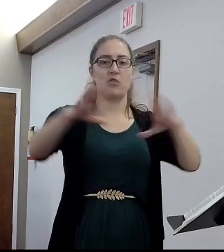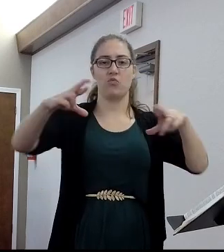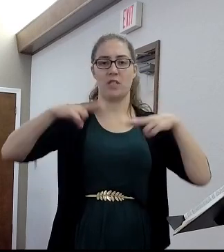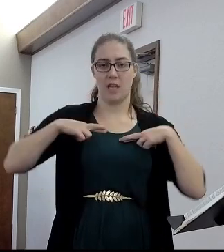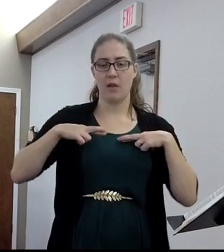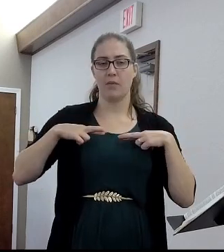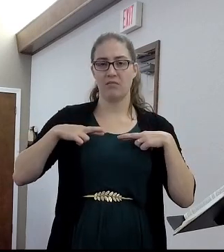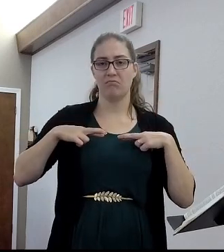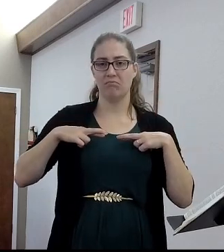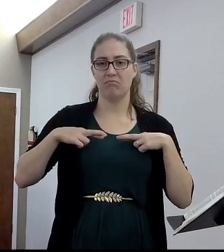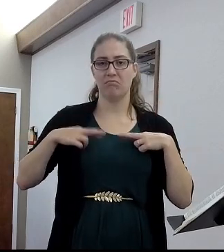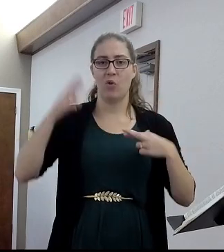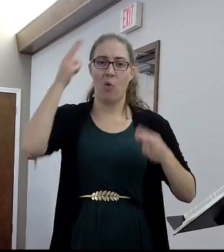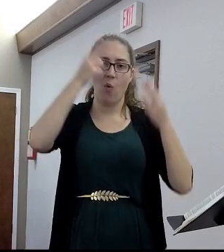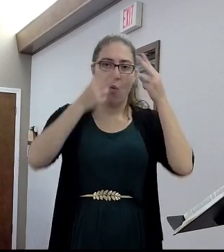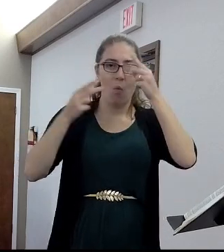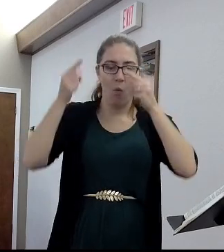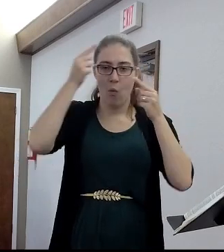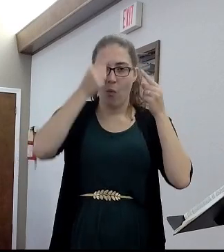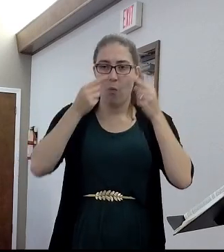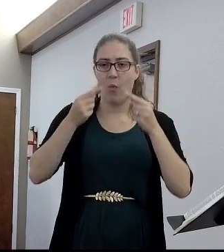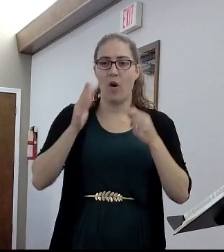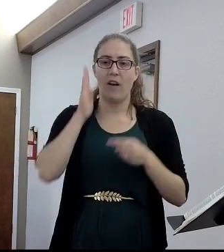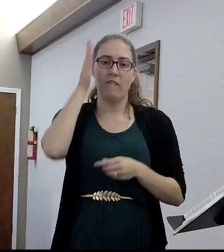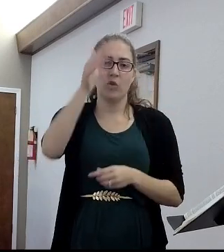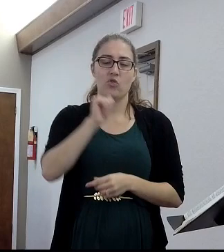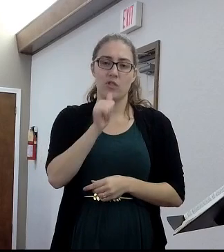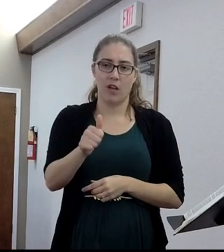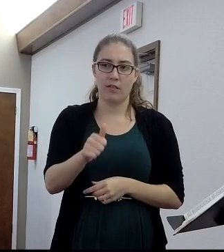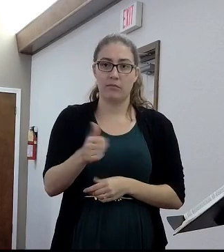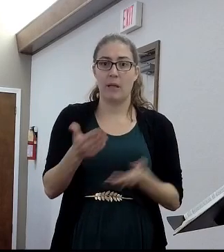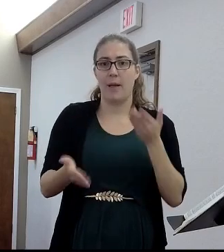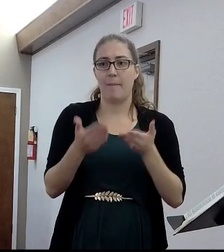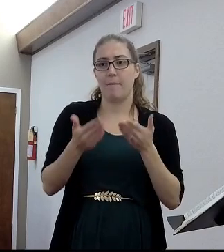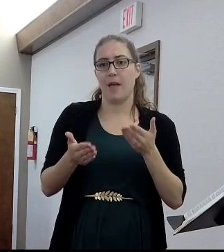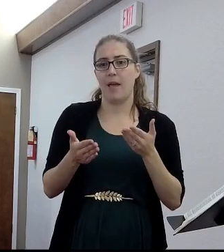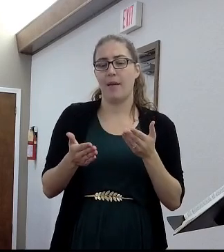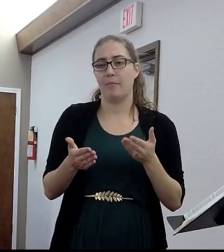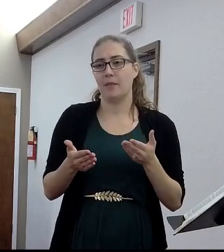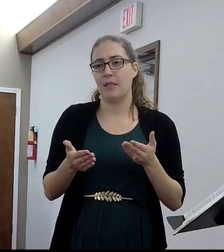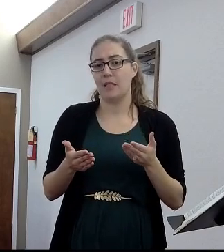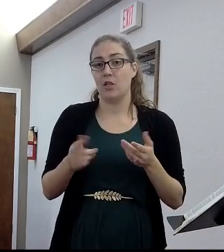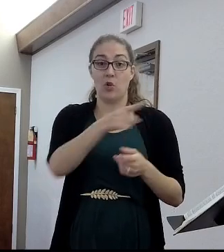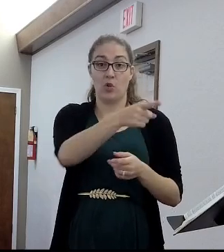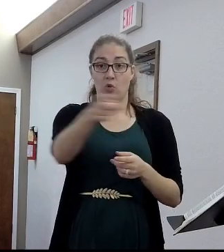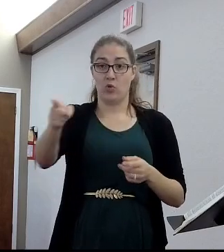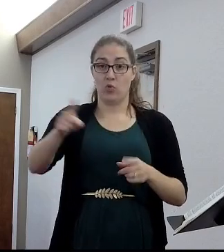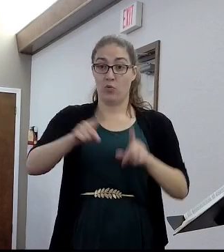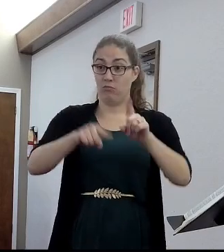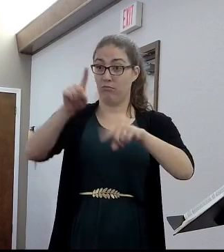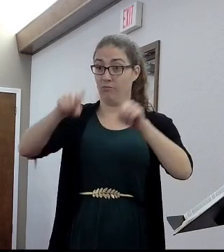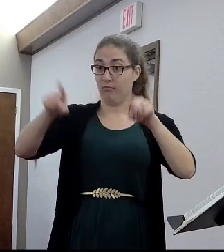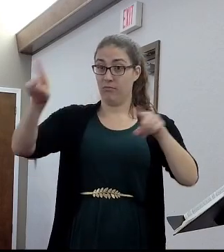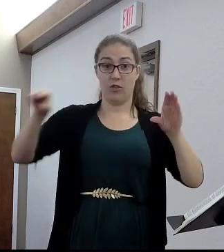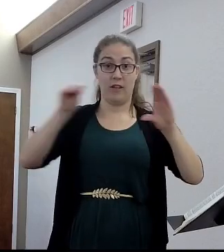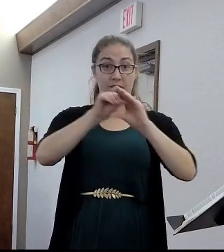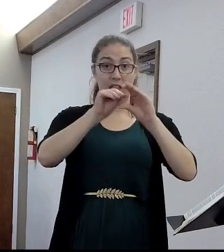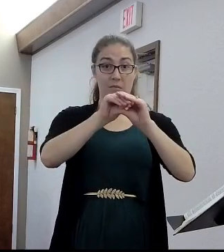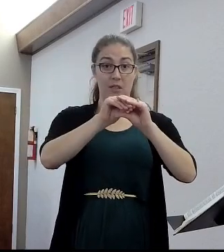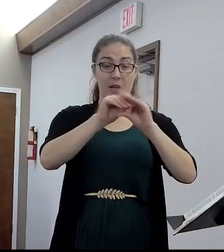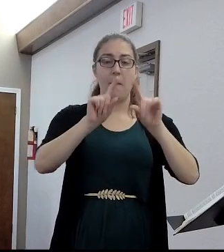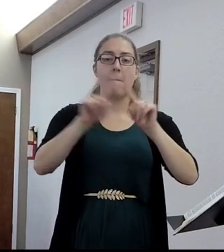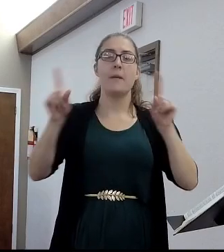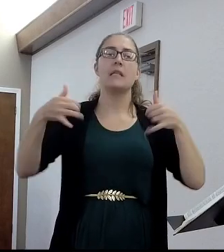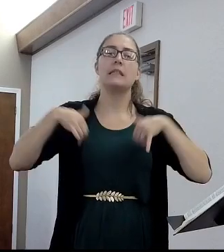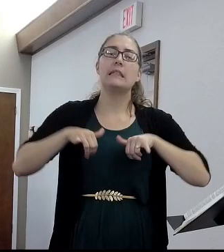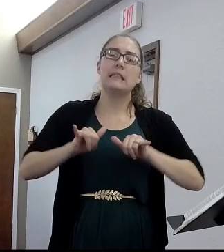not worry about the future. You may put all your eggs in another basket. I don't care. Or you may diversify your eggs. But